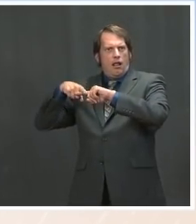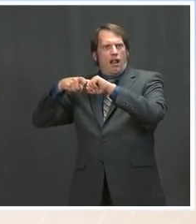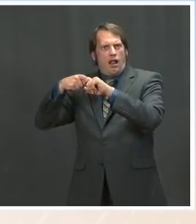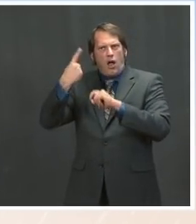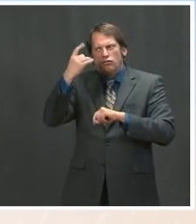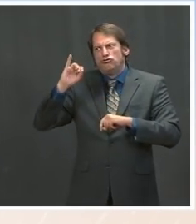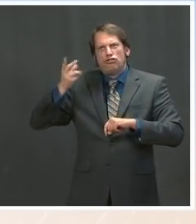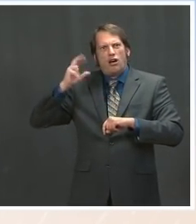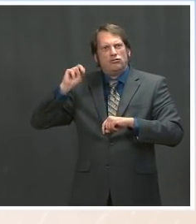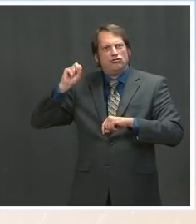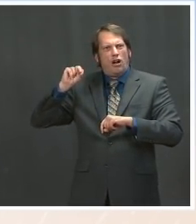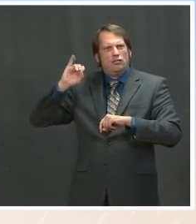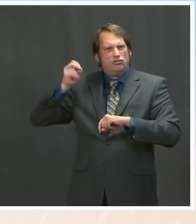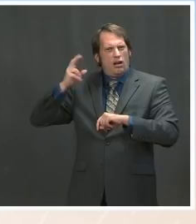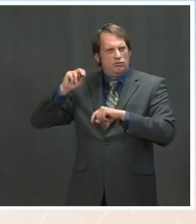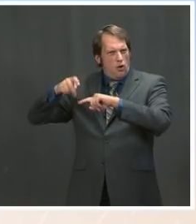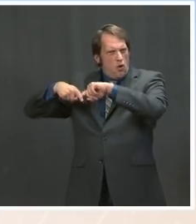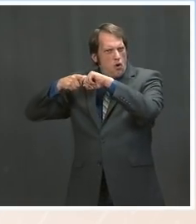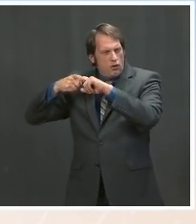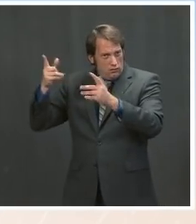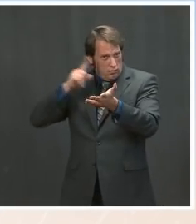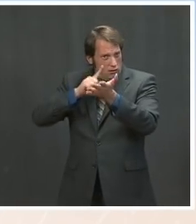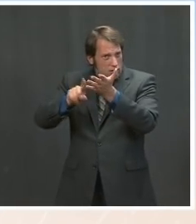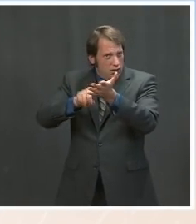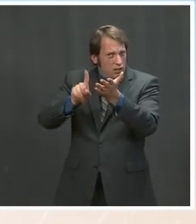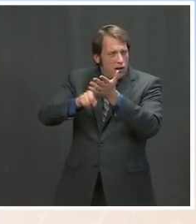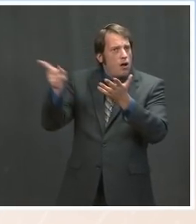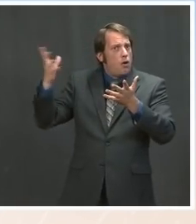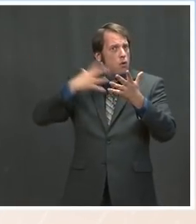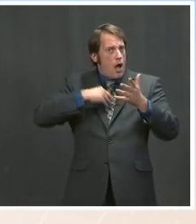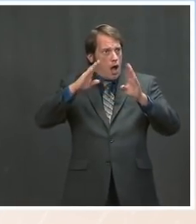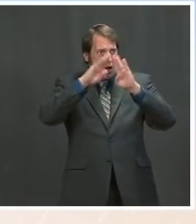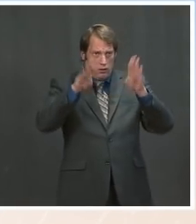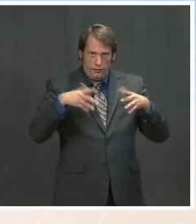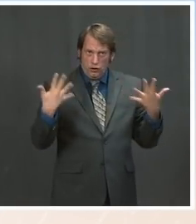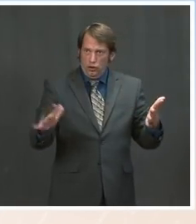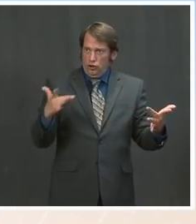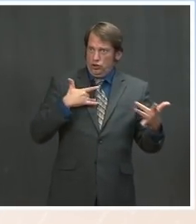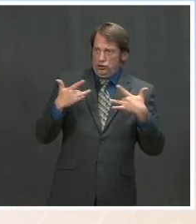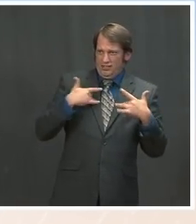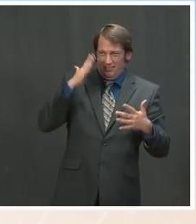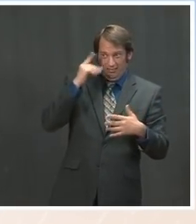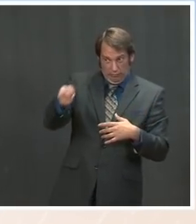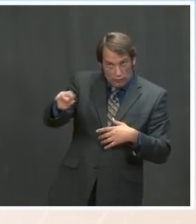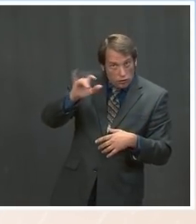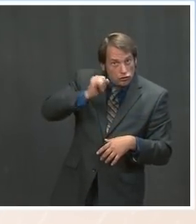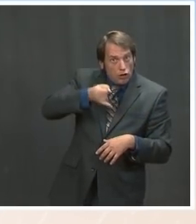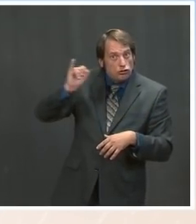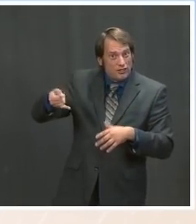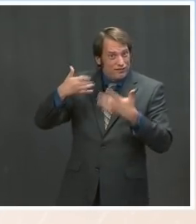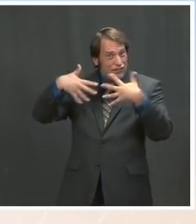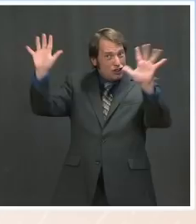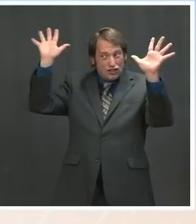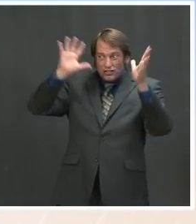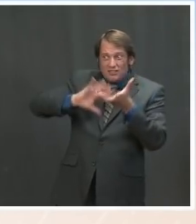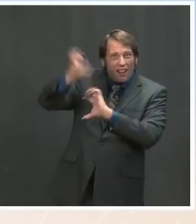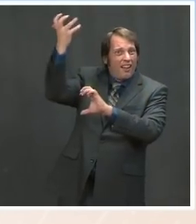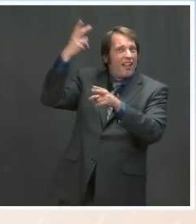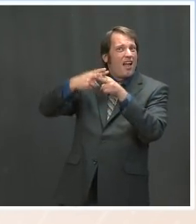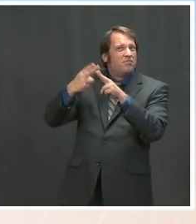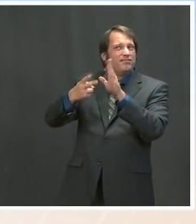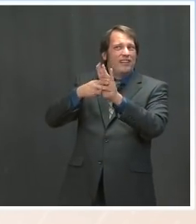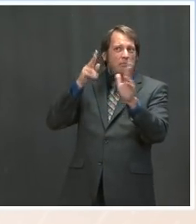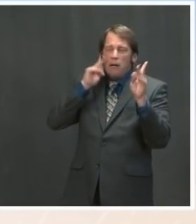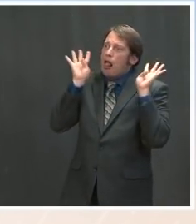the White House concerned, or what is the level of concern, that J&J's reputation may be harmed during this time period, and it could hamper the